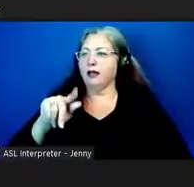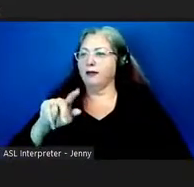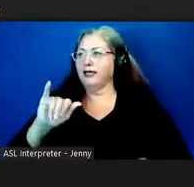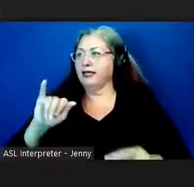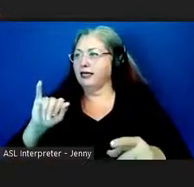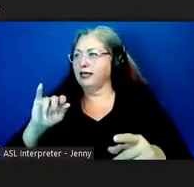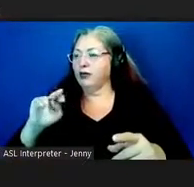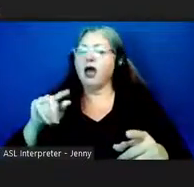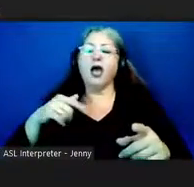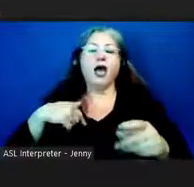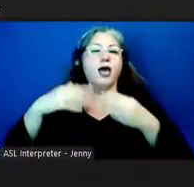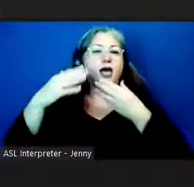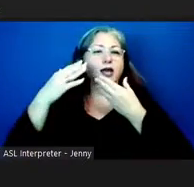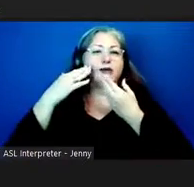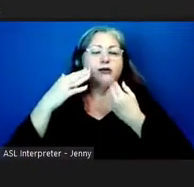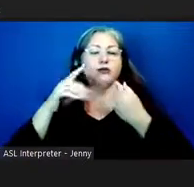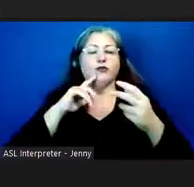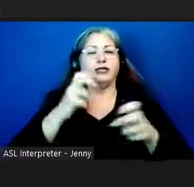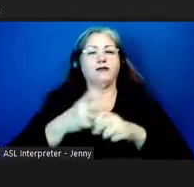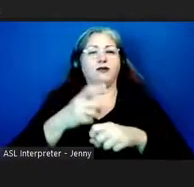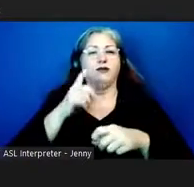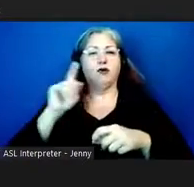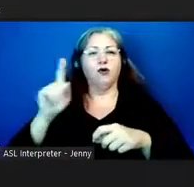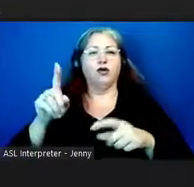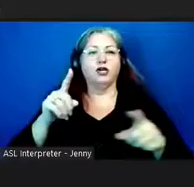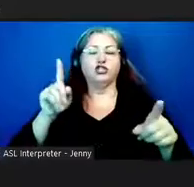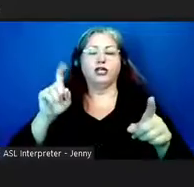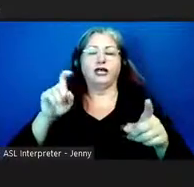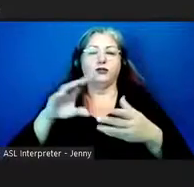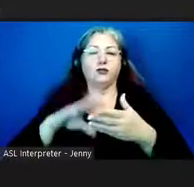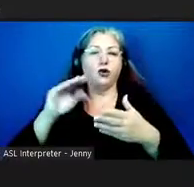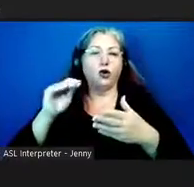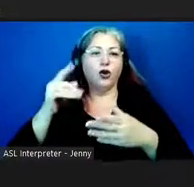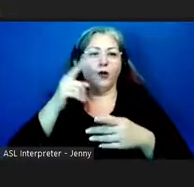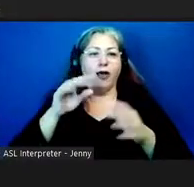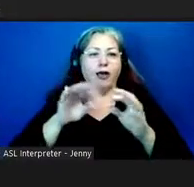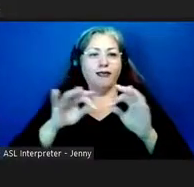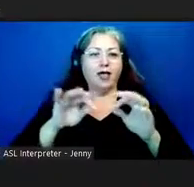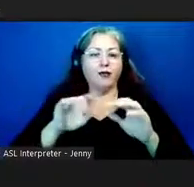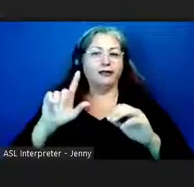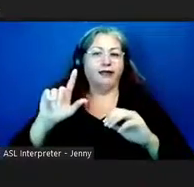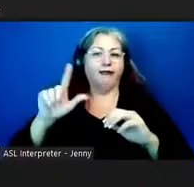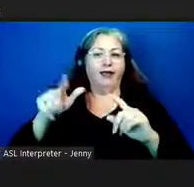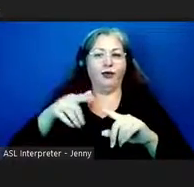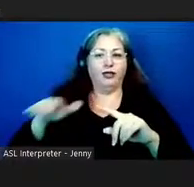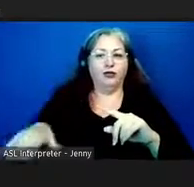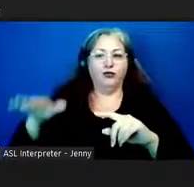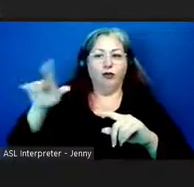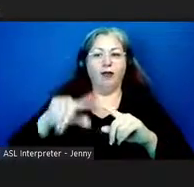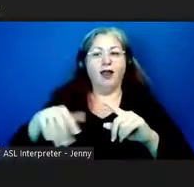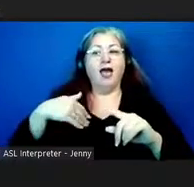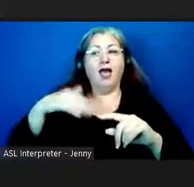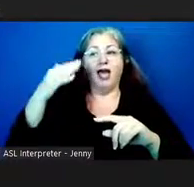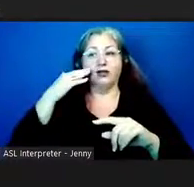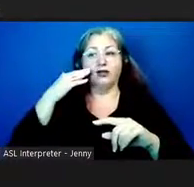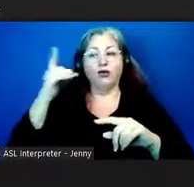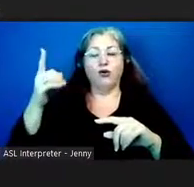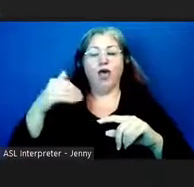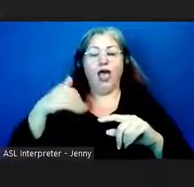I know it was very difficult for her. I mean, she had to learn the Hawaiian language later in life. And I know that I have